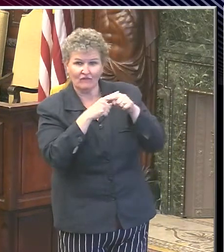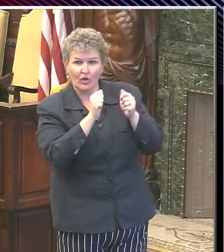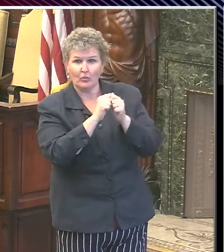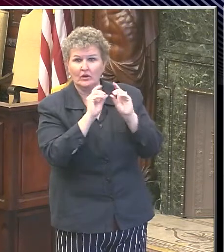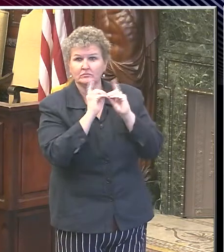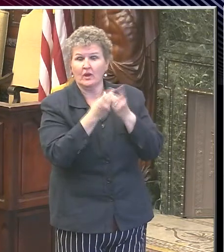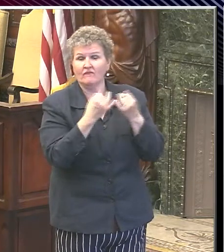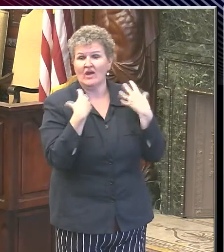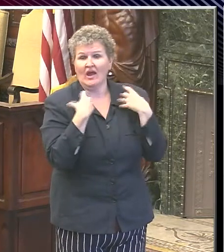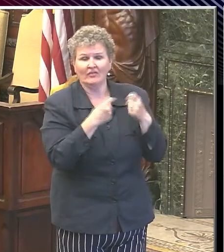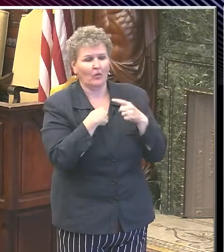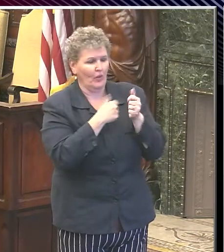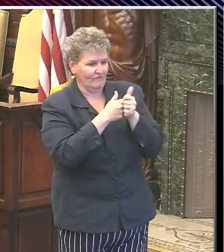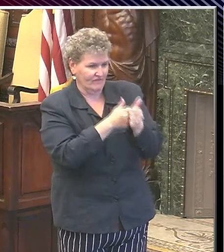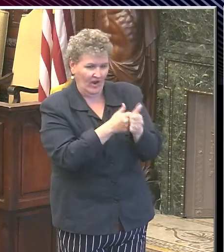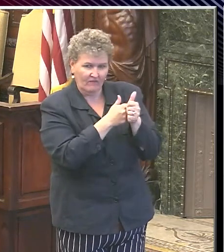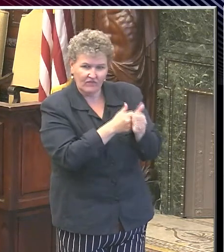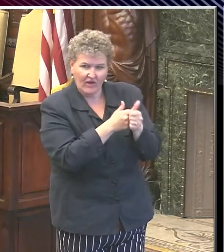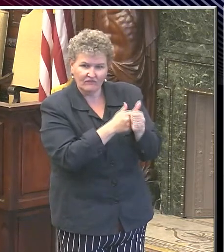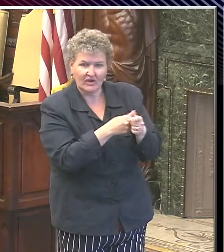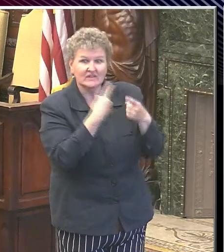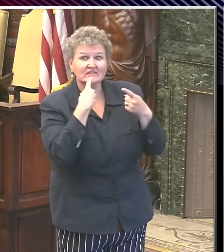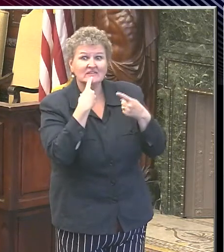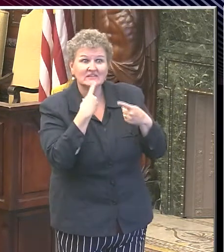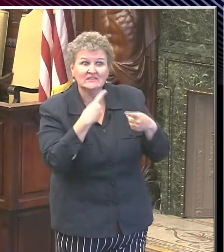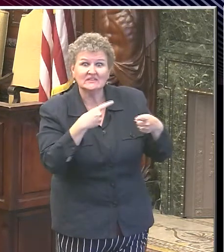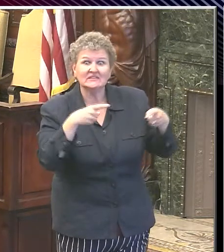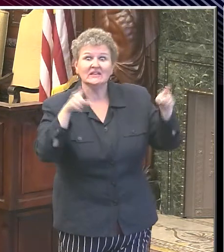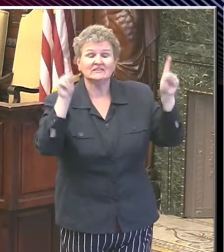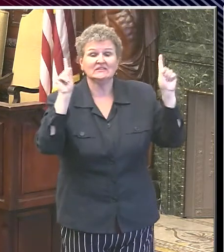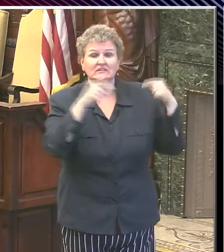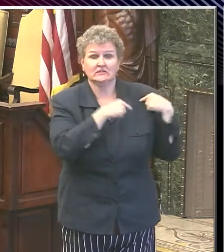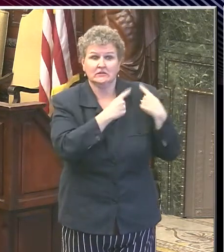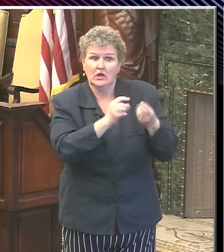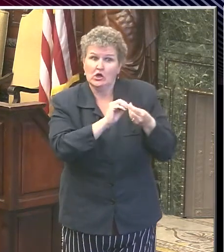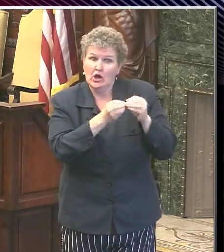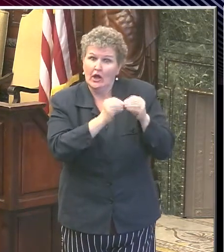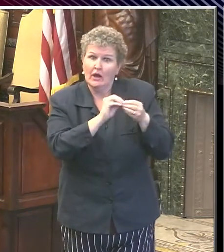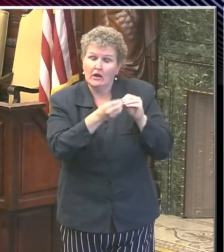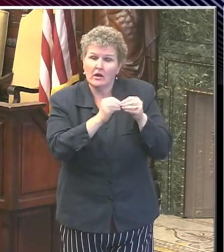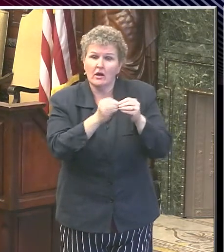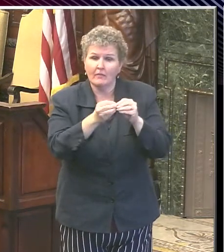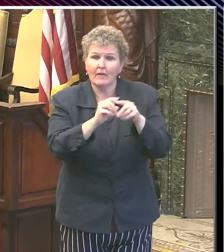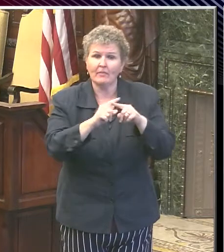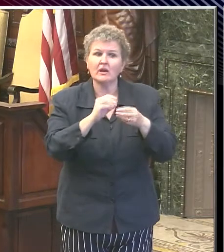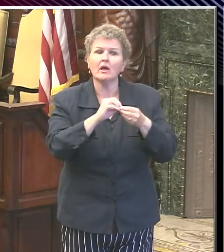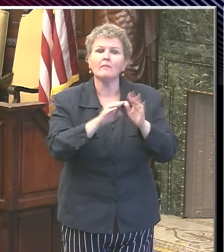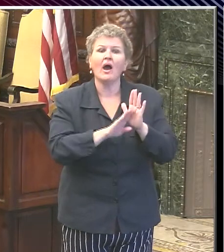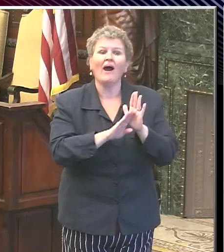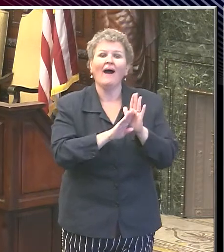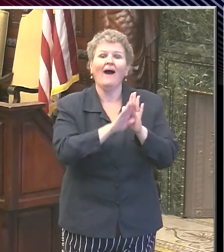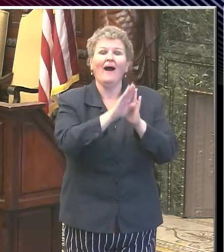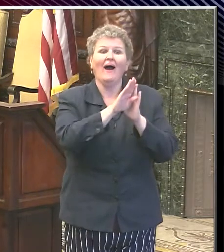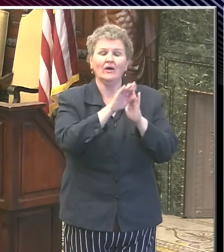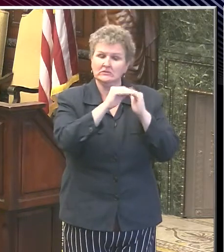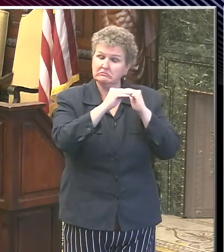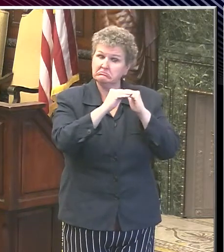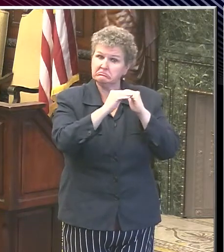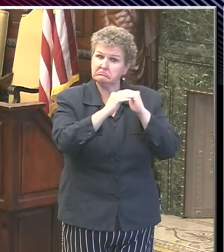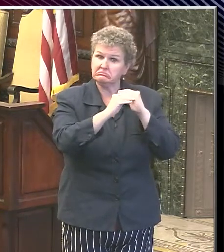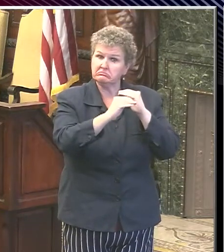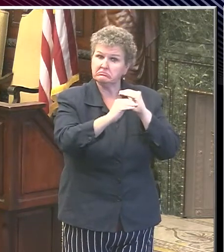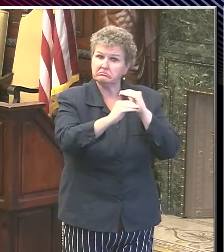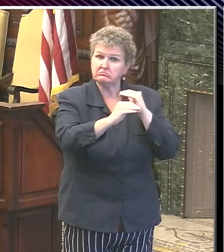and we've had success in driving down the numbers. And even when their spikes are keeping them stable, and